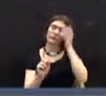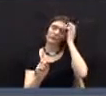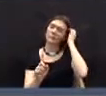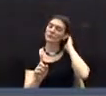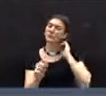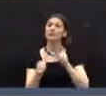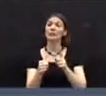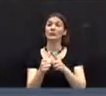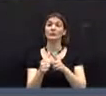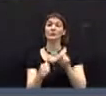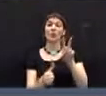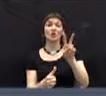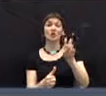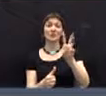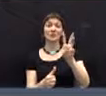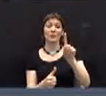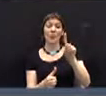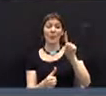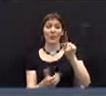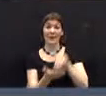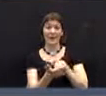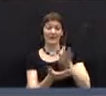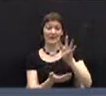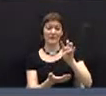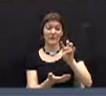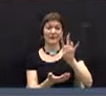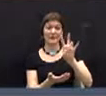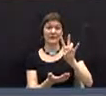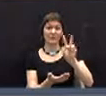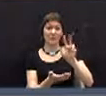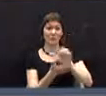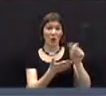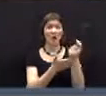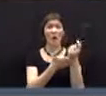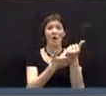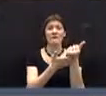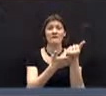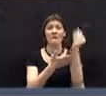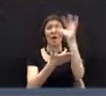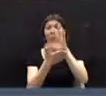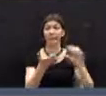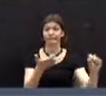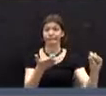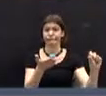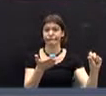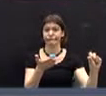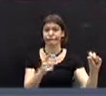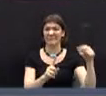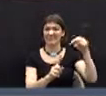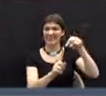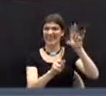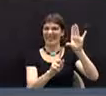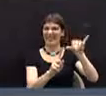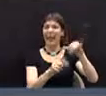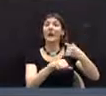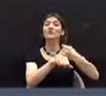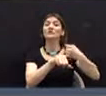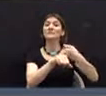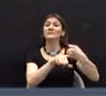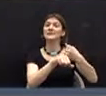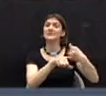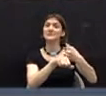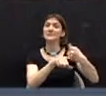We've removed $261,473, which is the interest